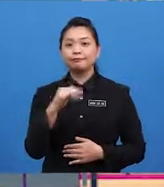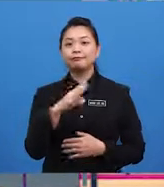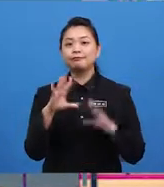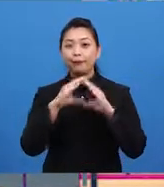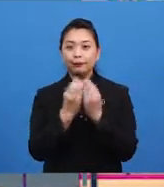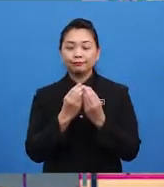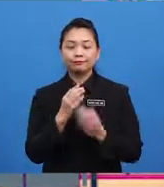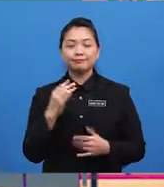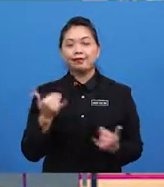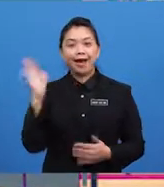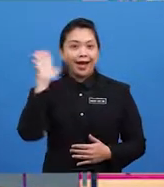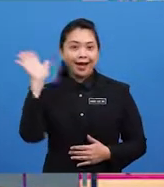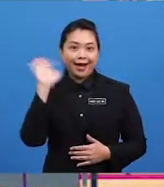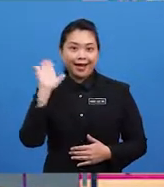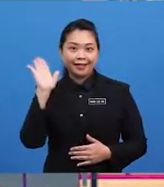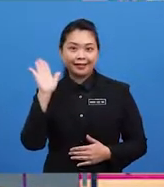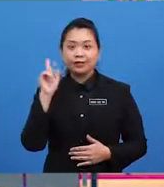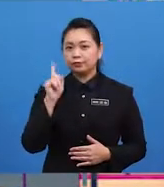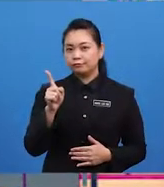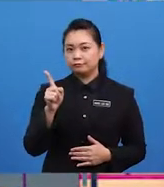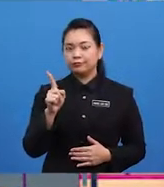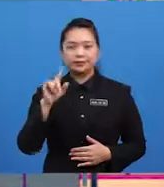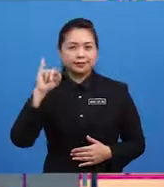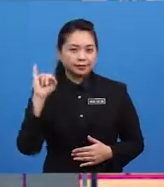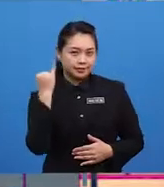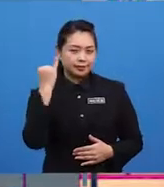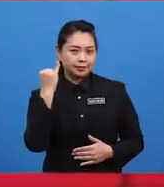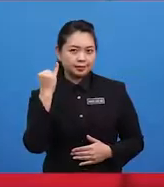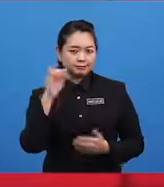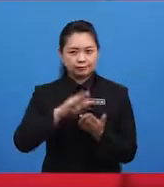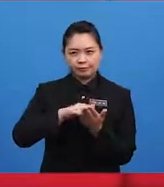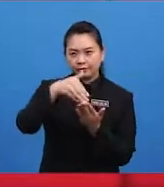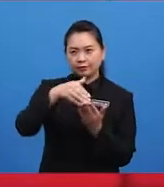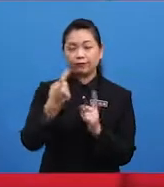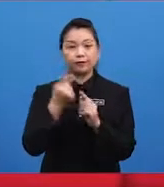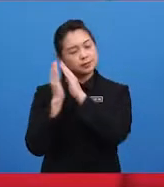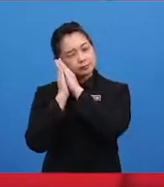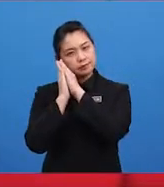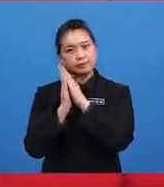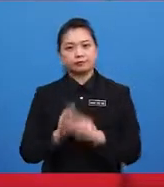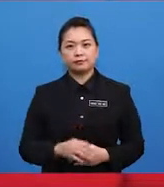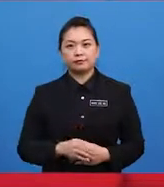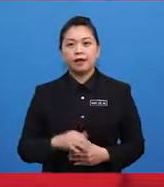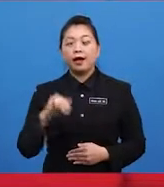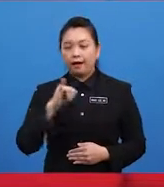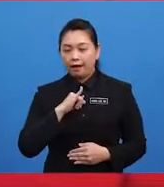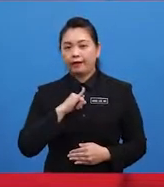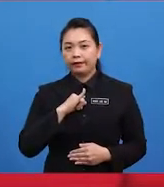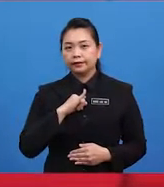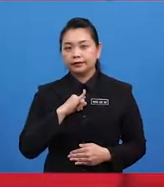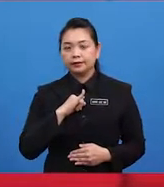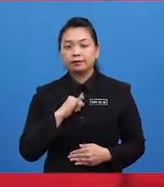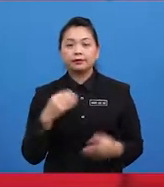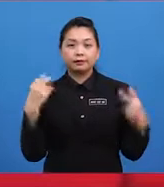hi, YOLO. You've just got up from sleep, didn't you? Yes, I had a sleepless night